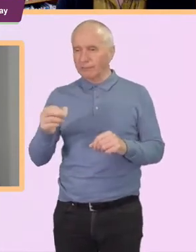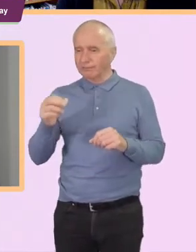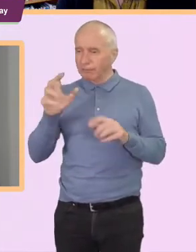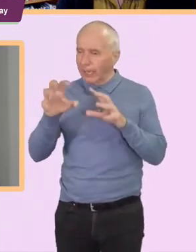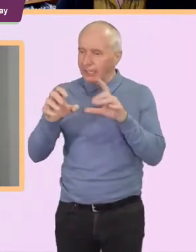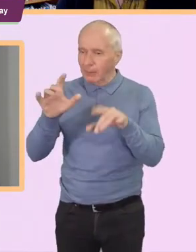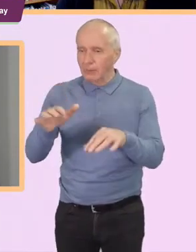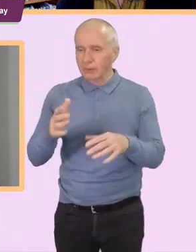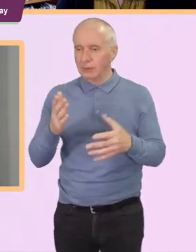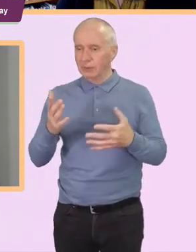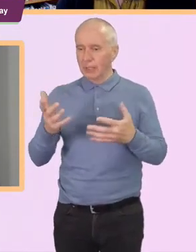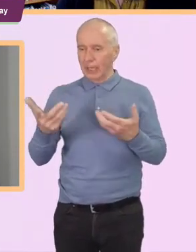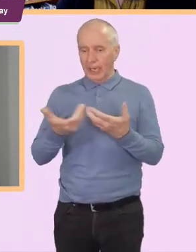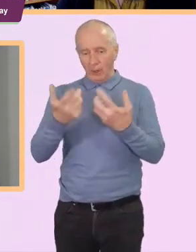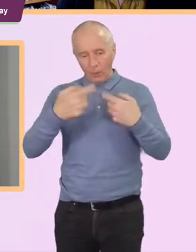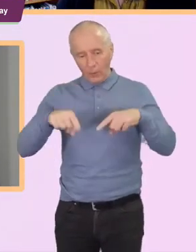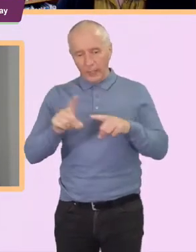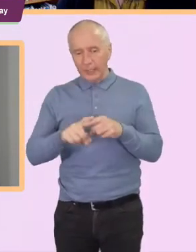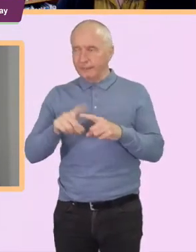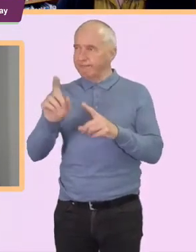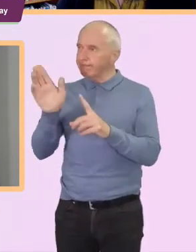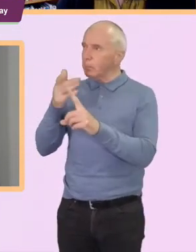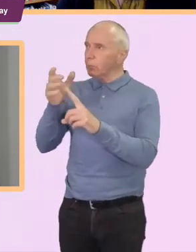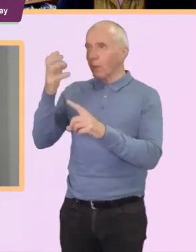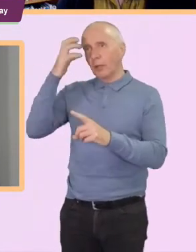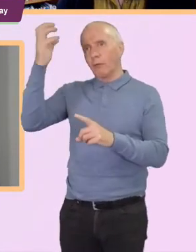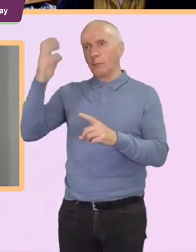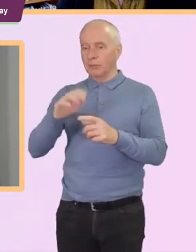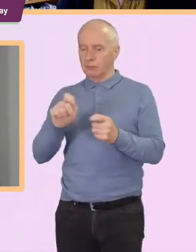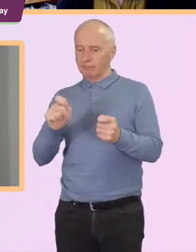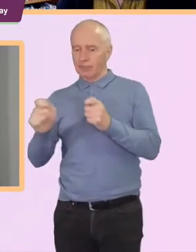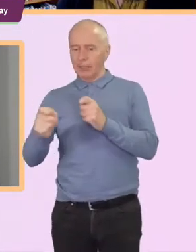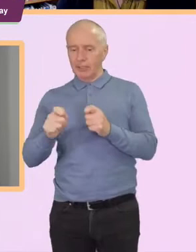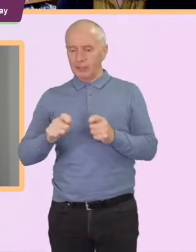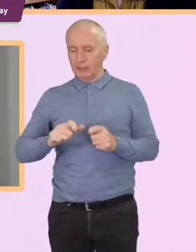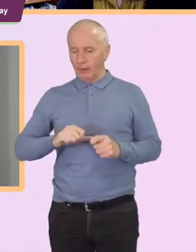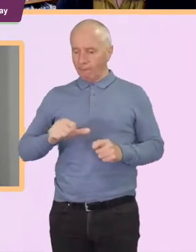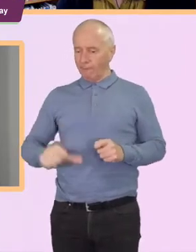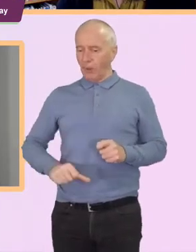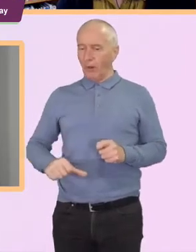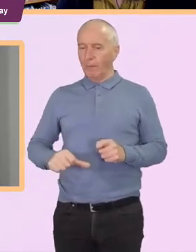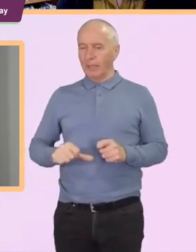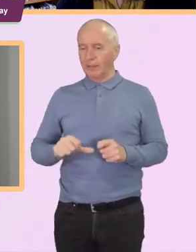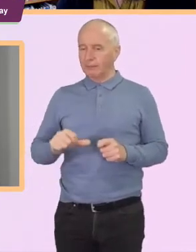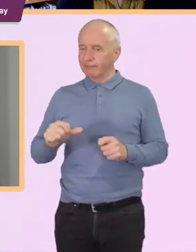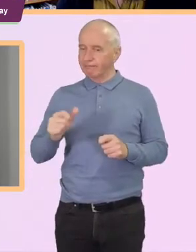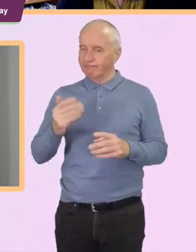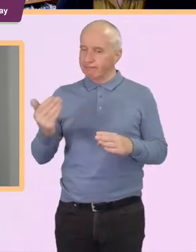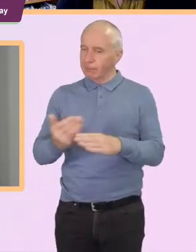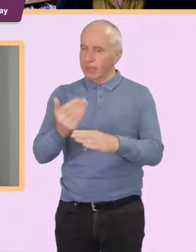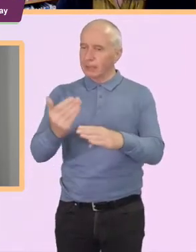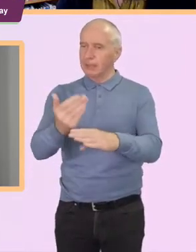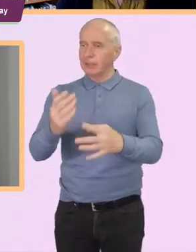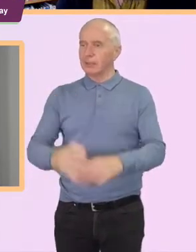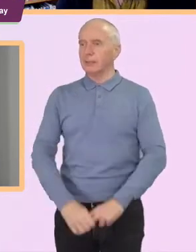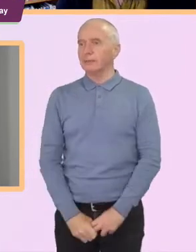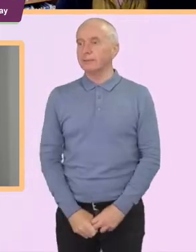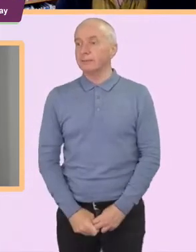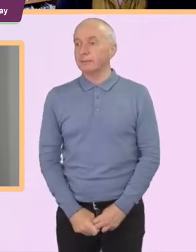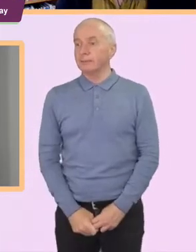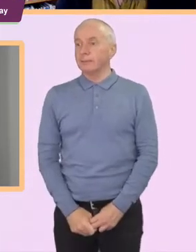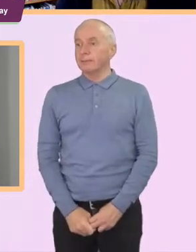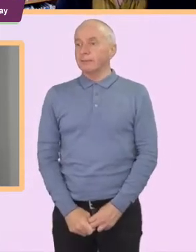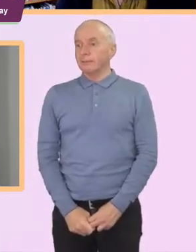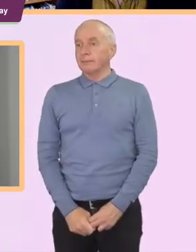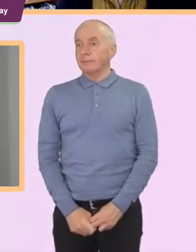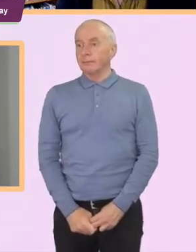persuade our government to change farming practices you know I've started